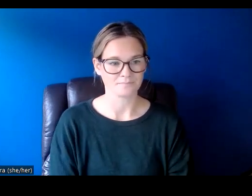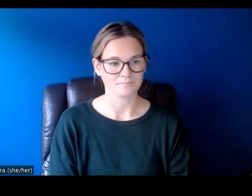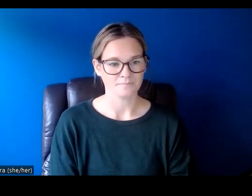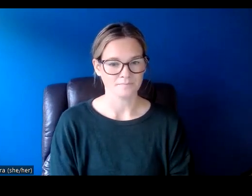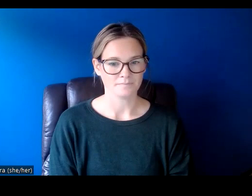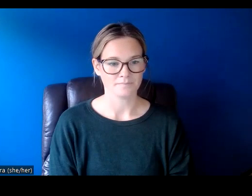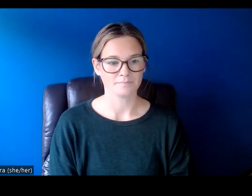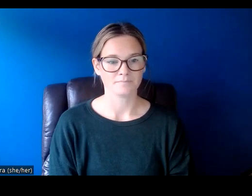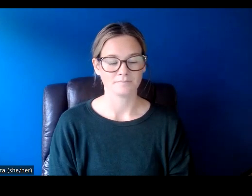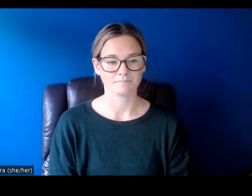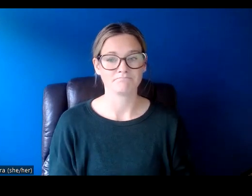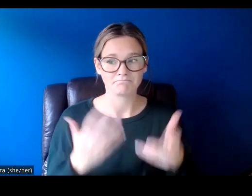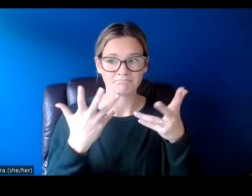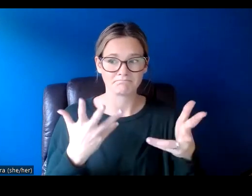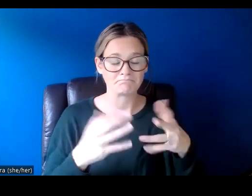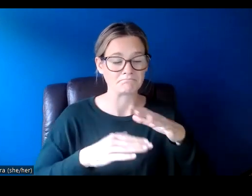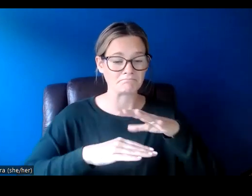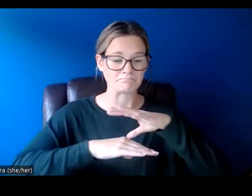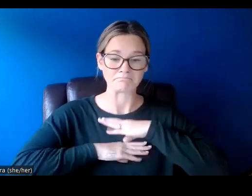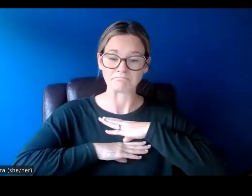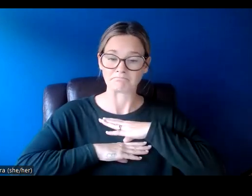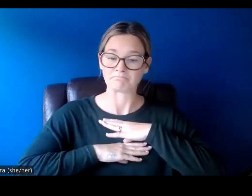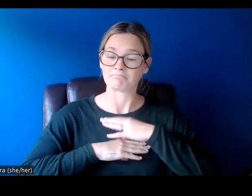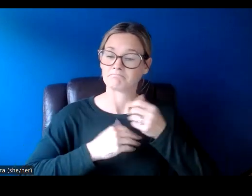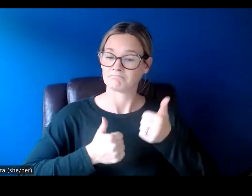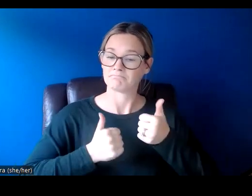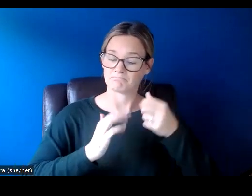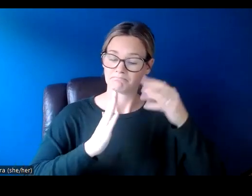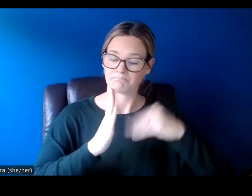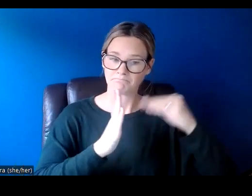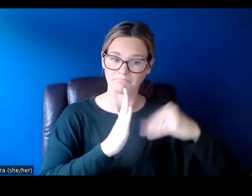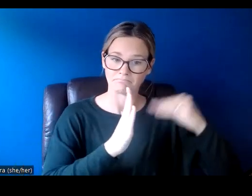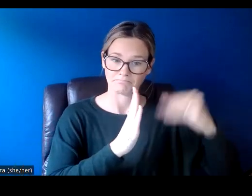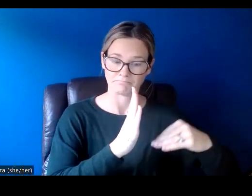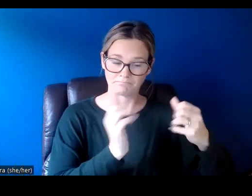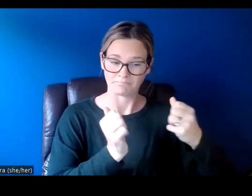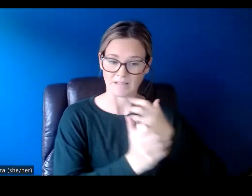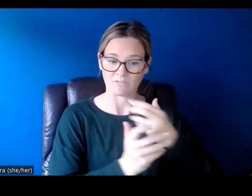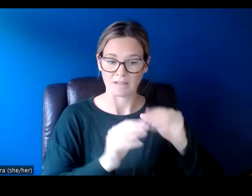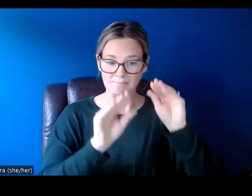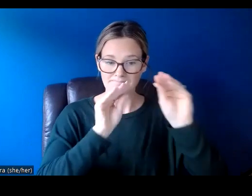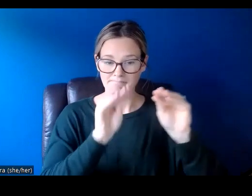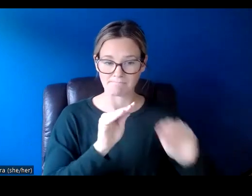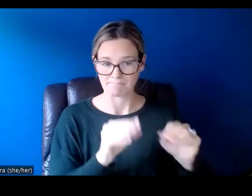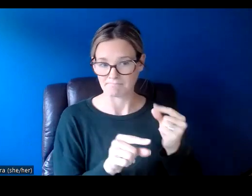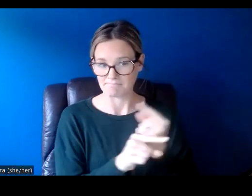So once you feel confident that you have everything filled out,